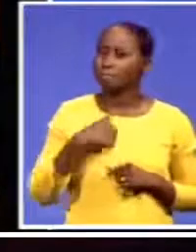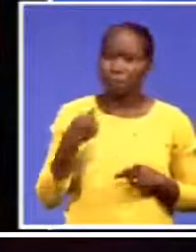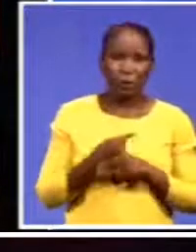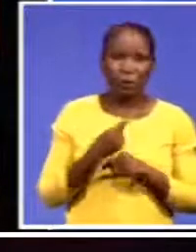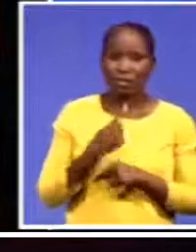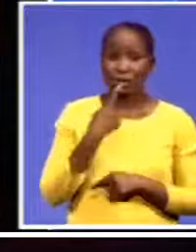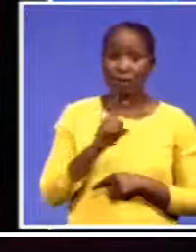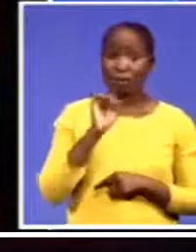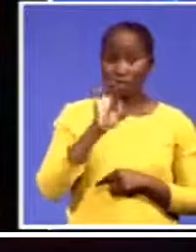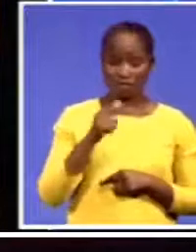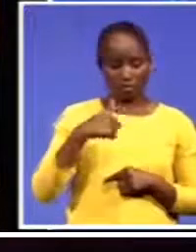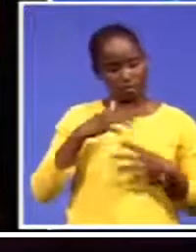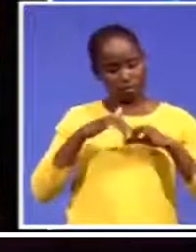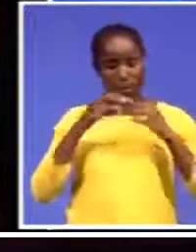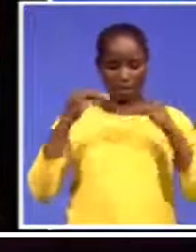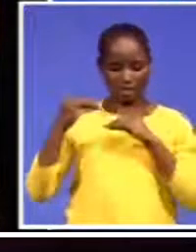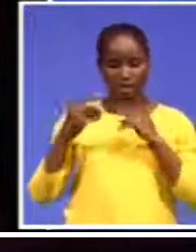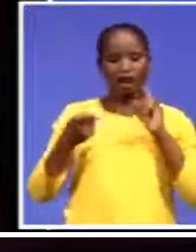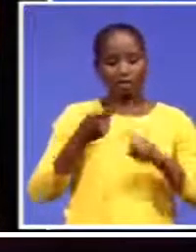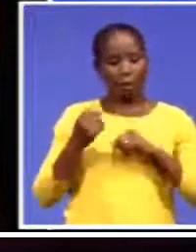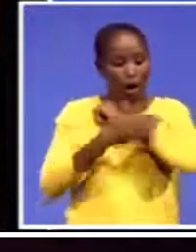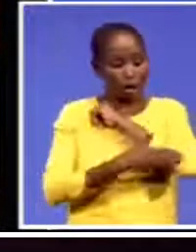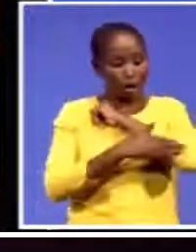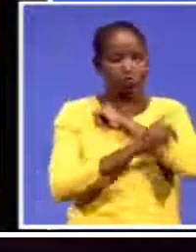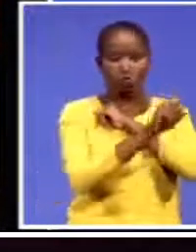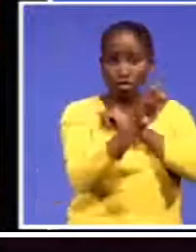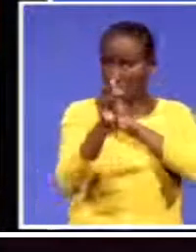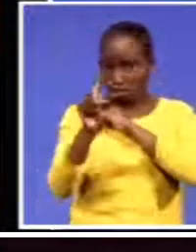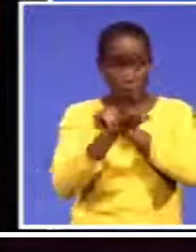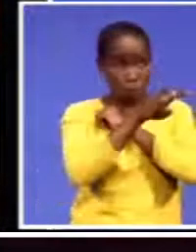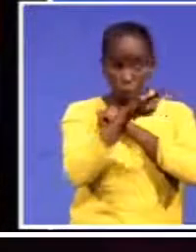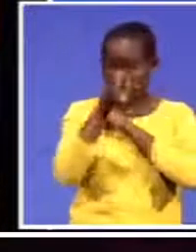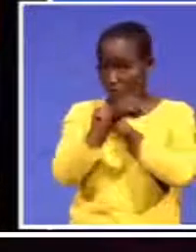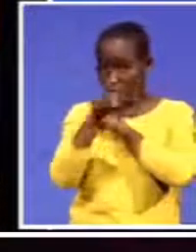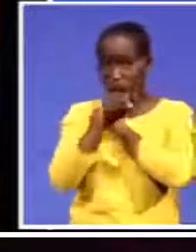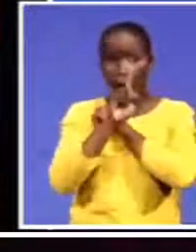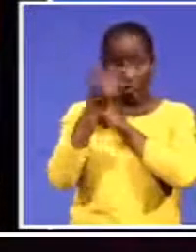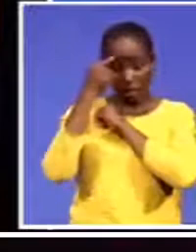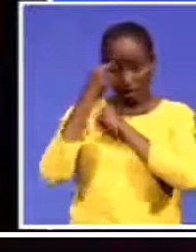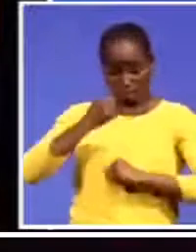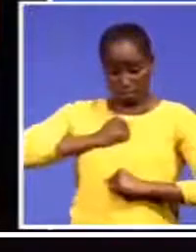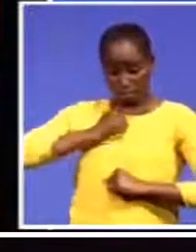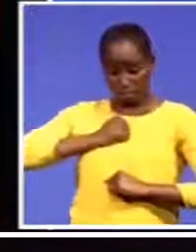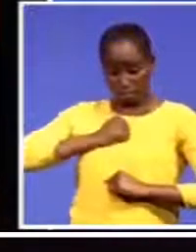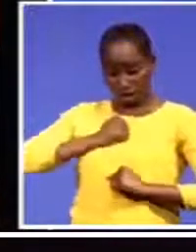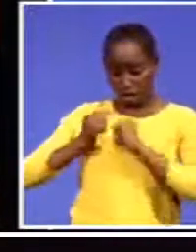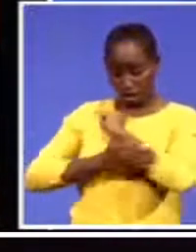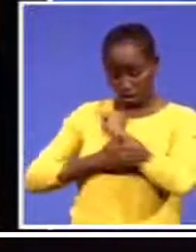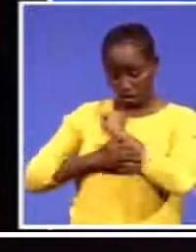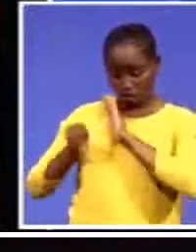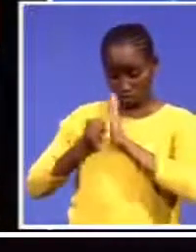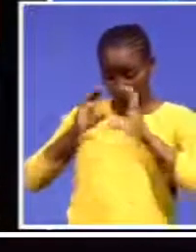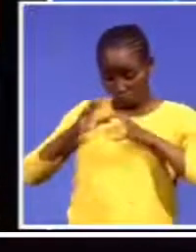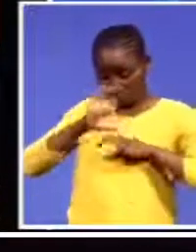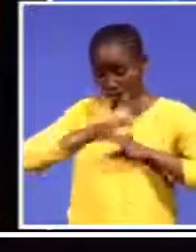country, stop thinking of your own country as the market. Start thinking of the entire billion-plus